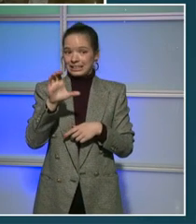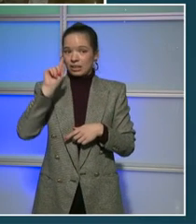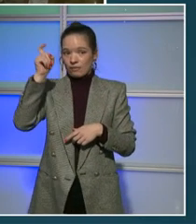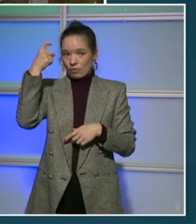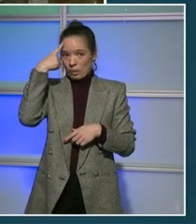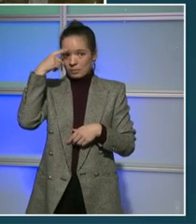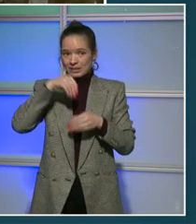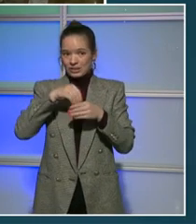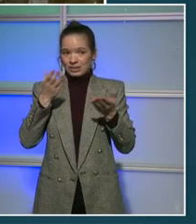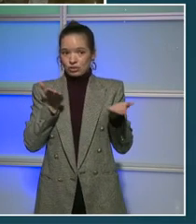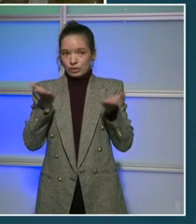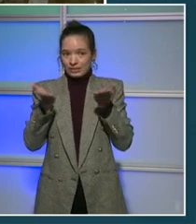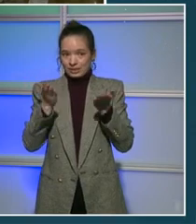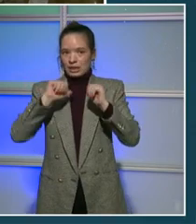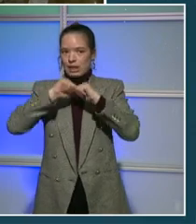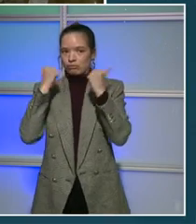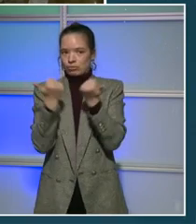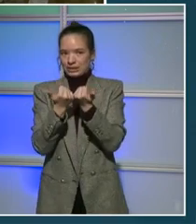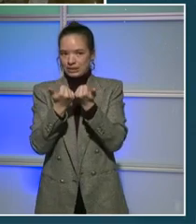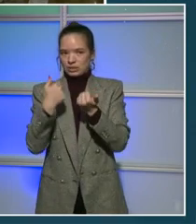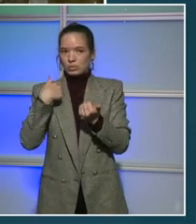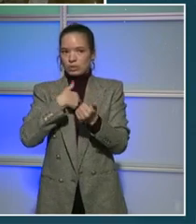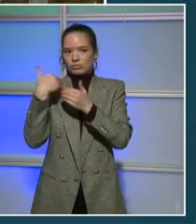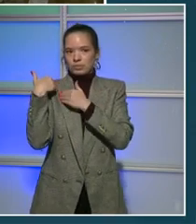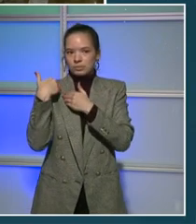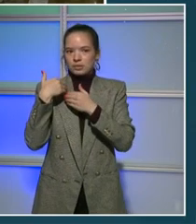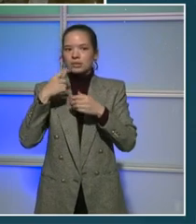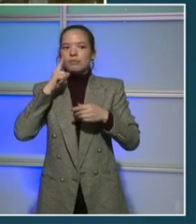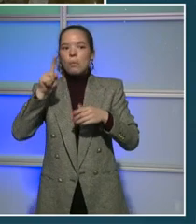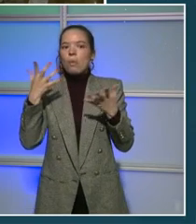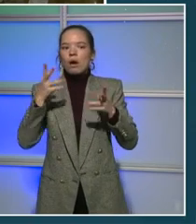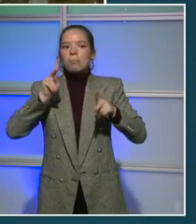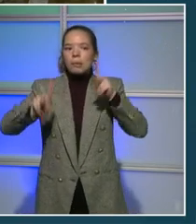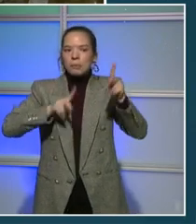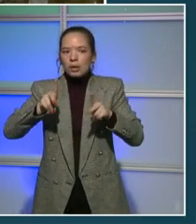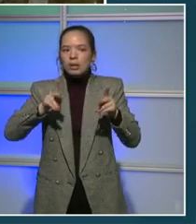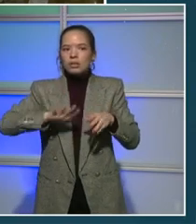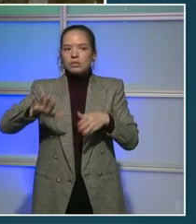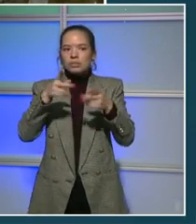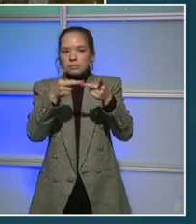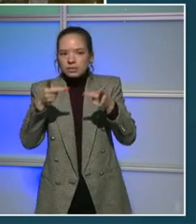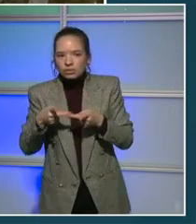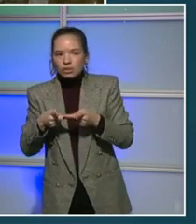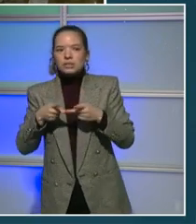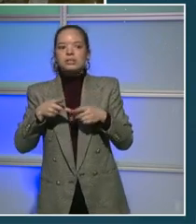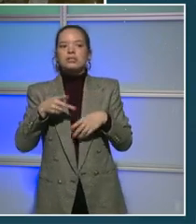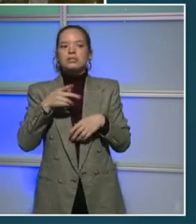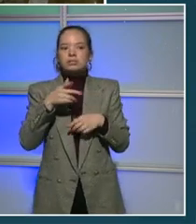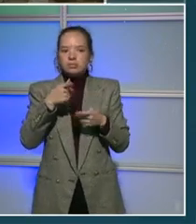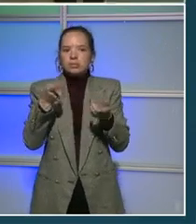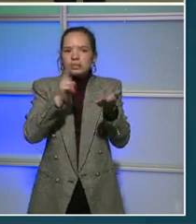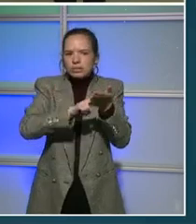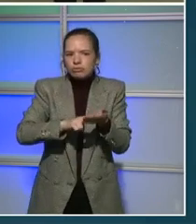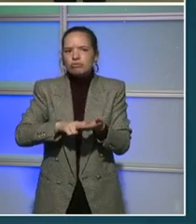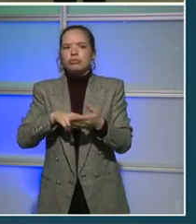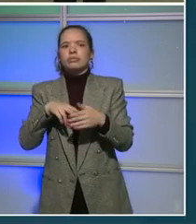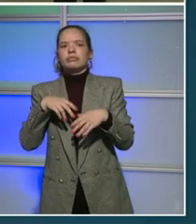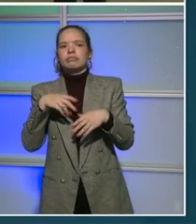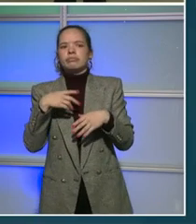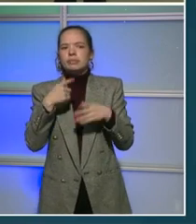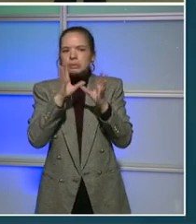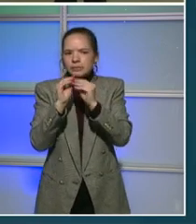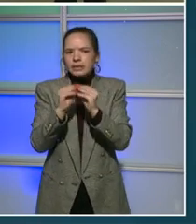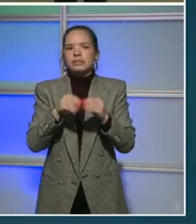responsible for people, facilities, contracts, and technology. Think about us like you think about your home budget,